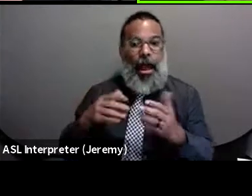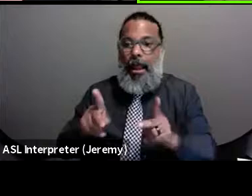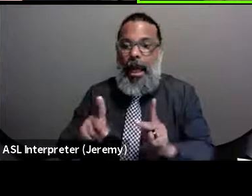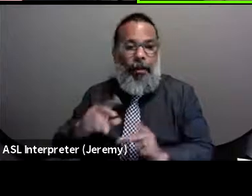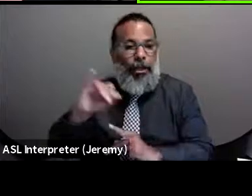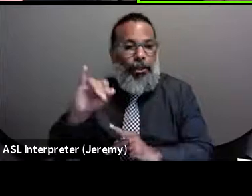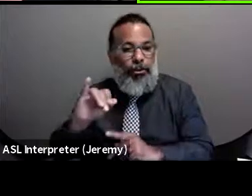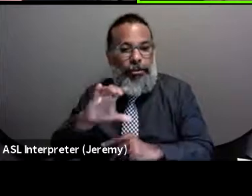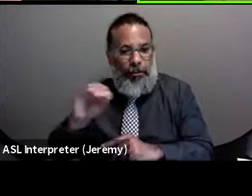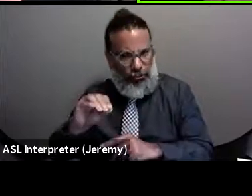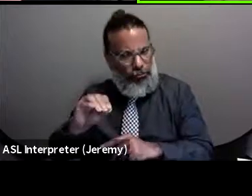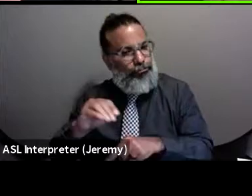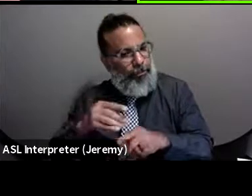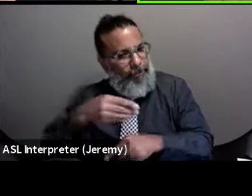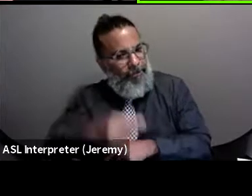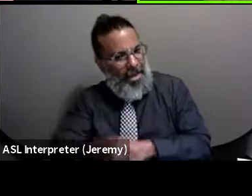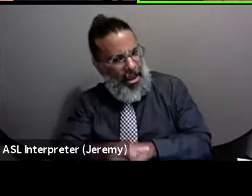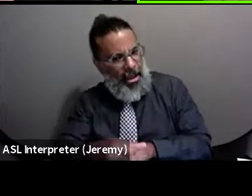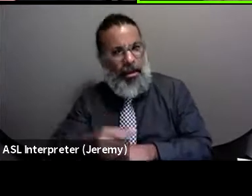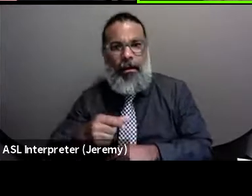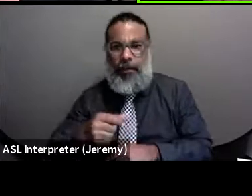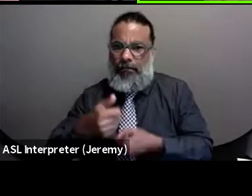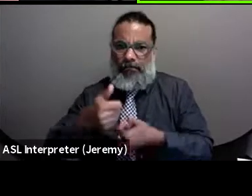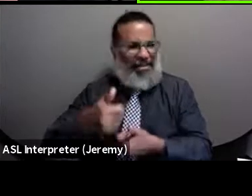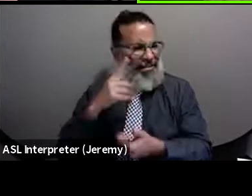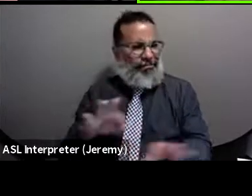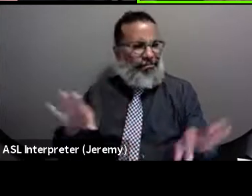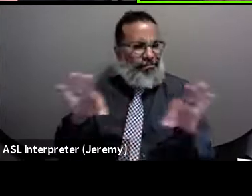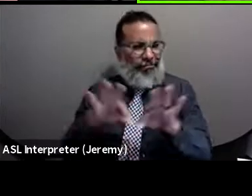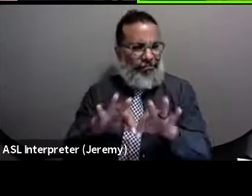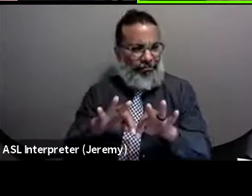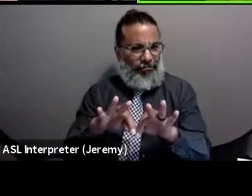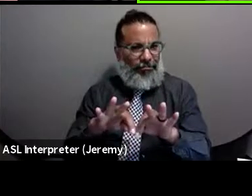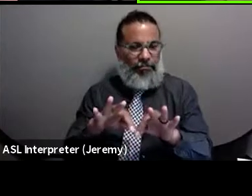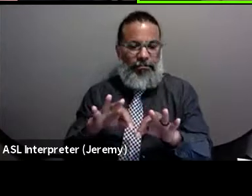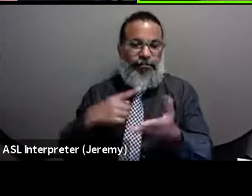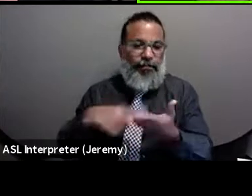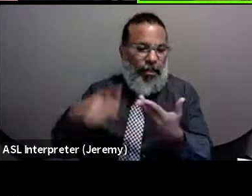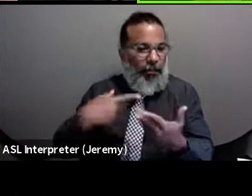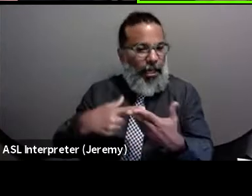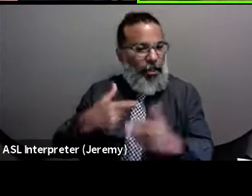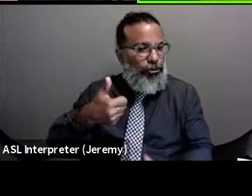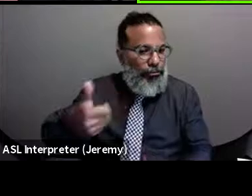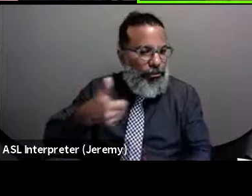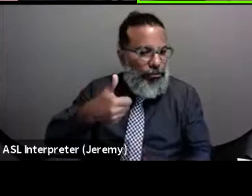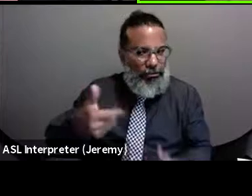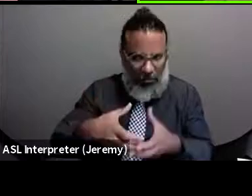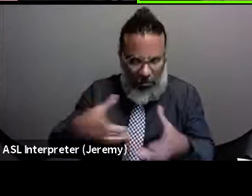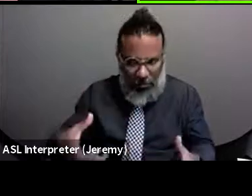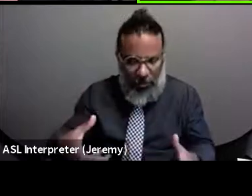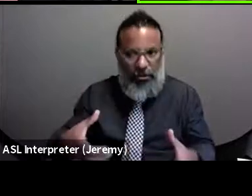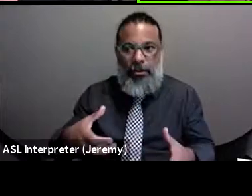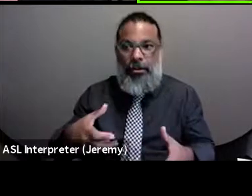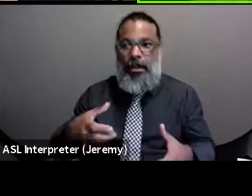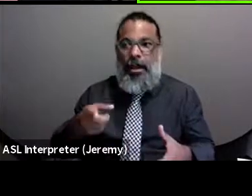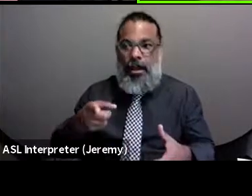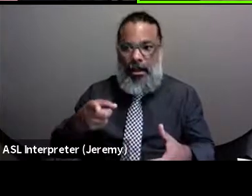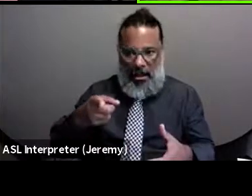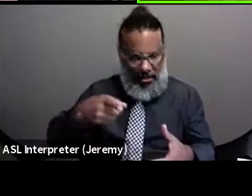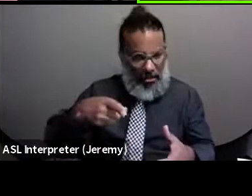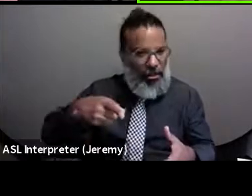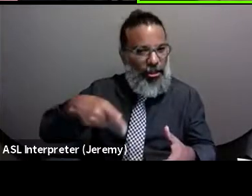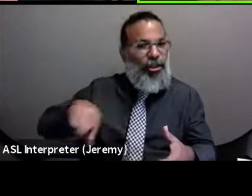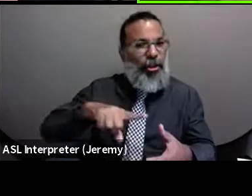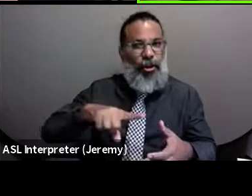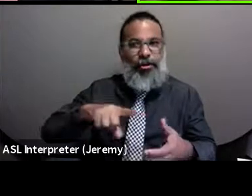funding that, I think that's important, especially we've talked about transportation a lot. And those issues have existed